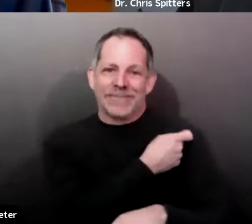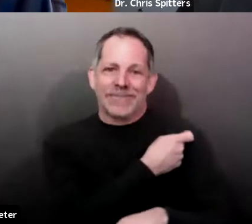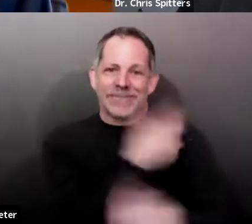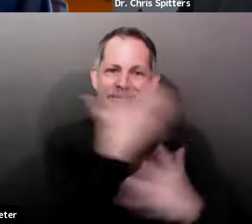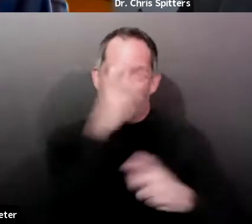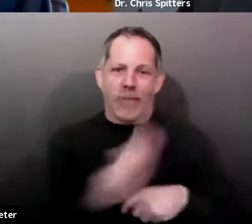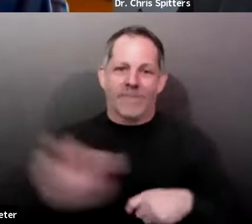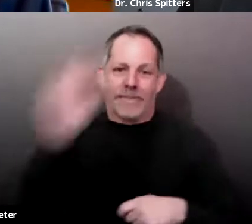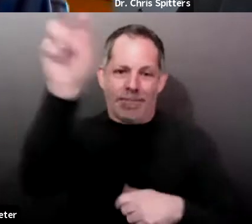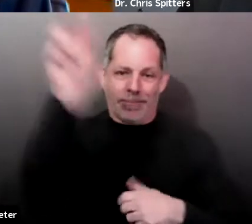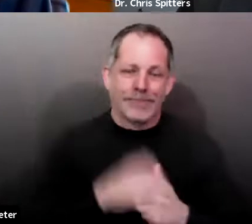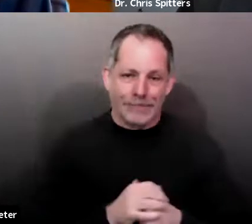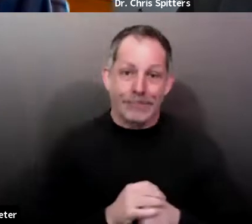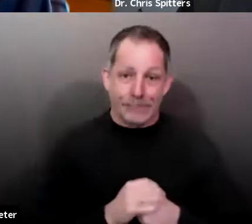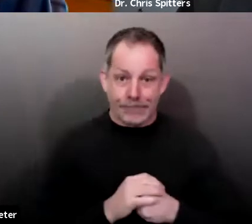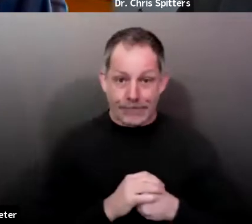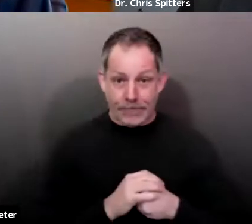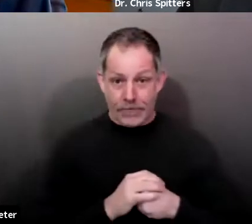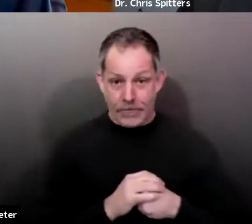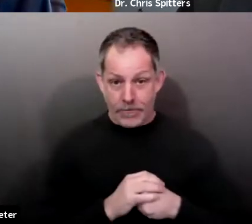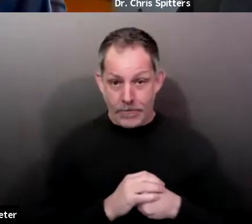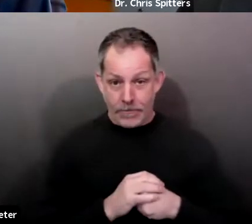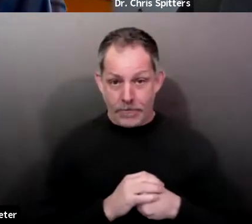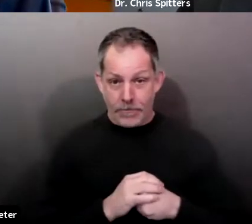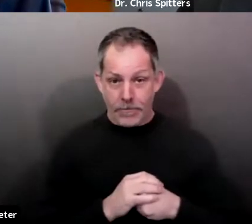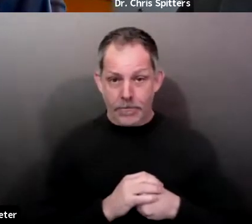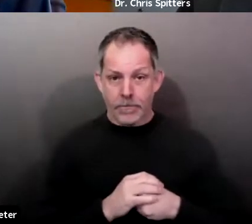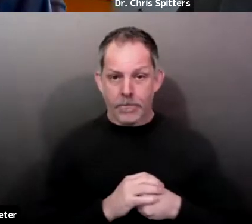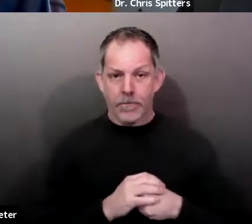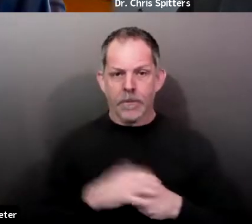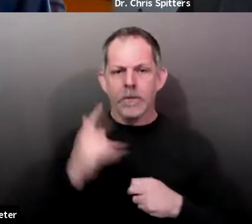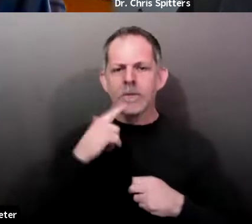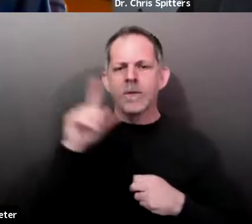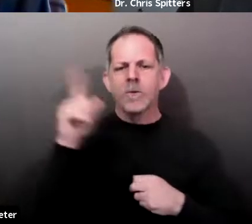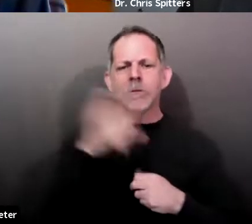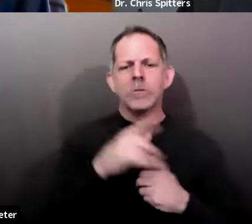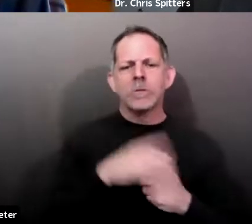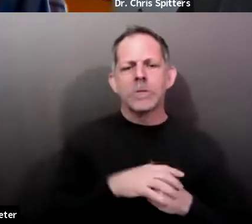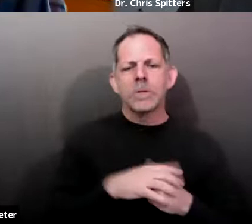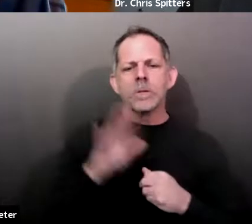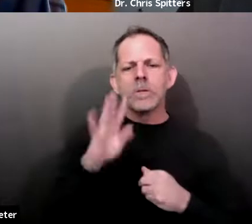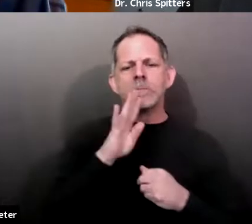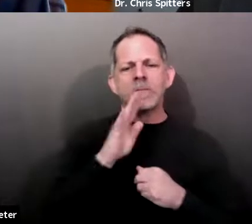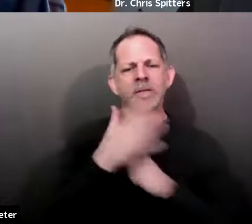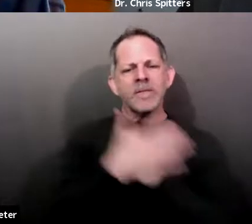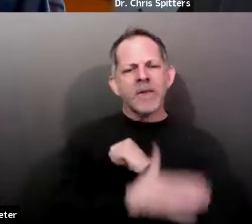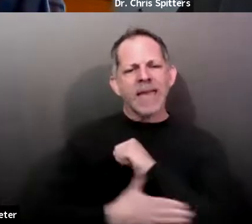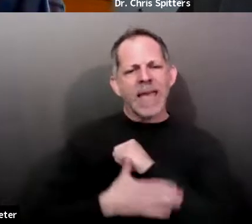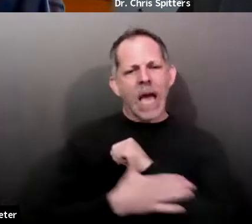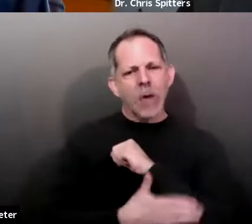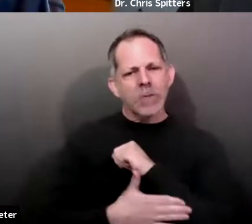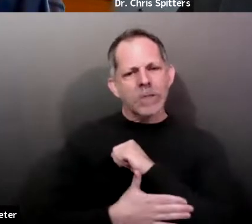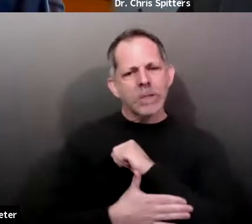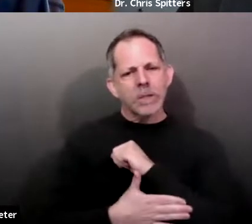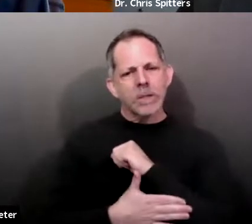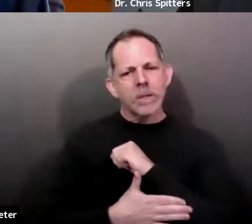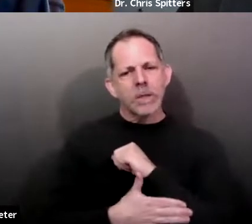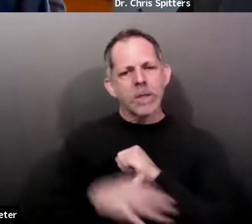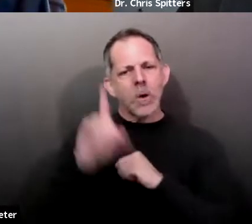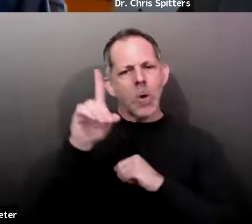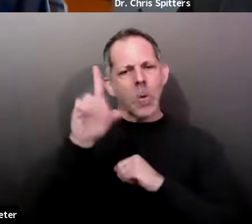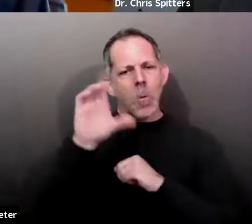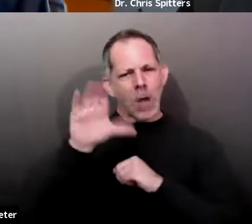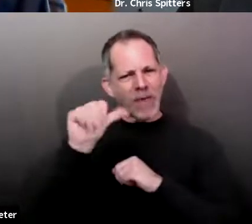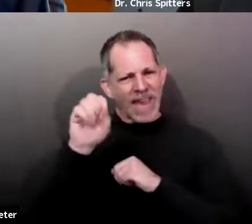So Dr. Spitters, can you talk more about what it means for the county to be remaining below 100 cases per 100,000? seems pretty remarkable given the